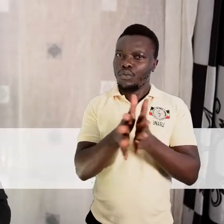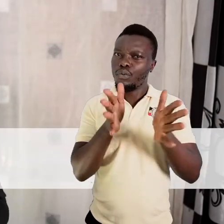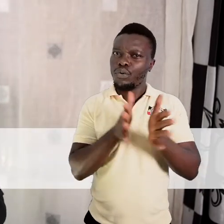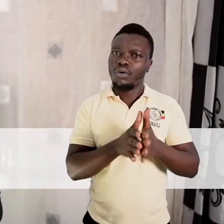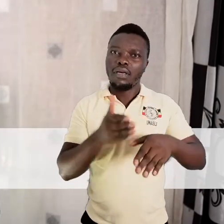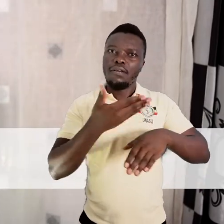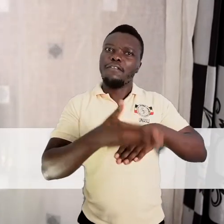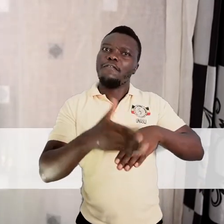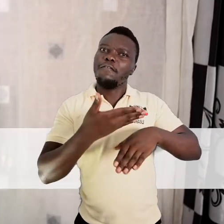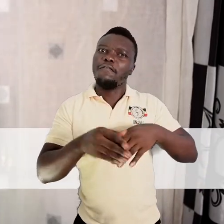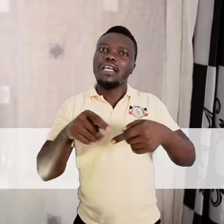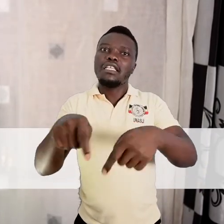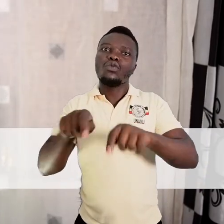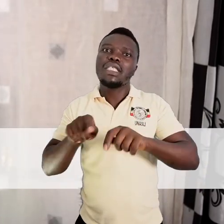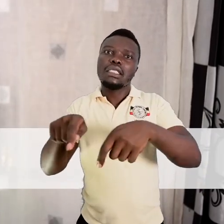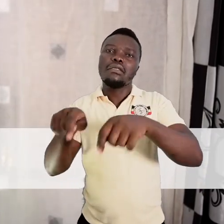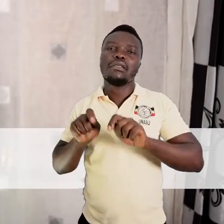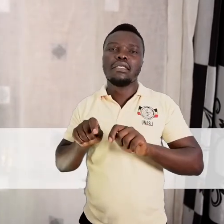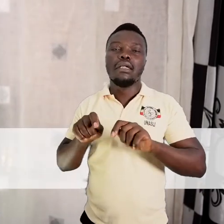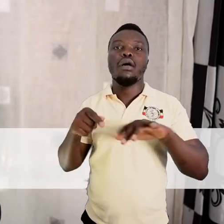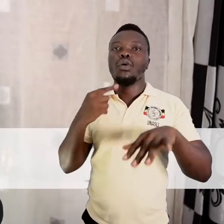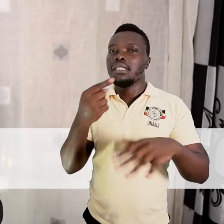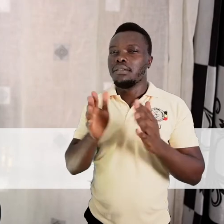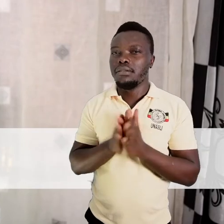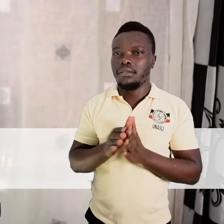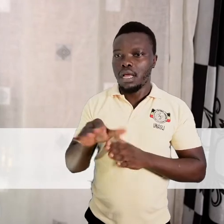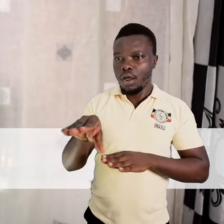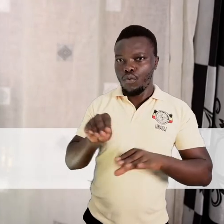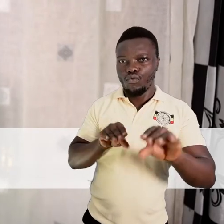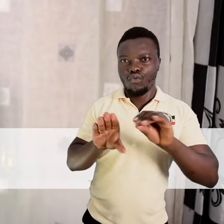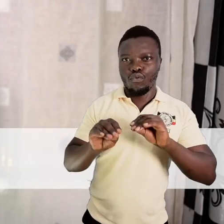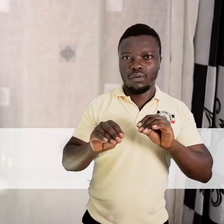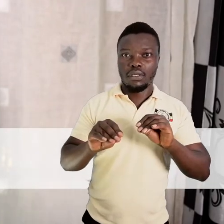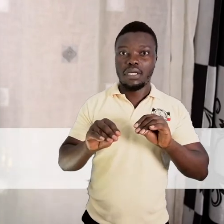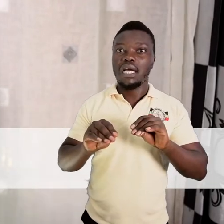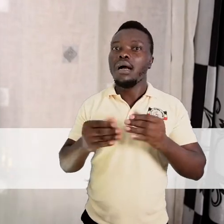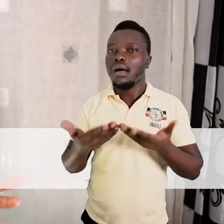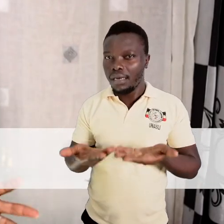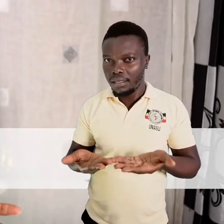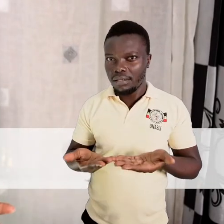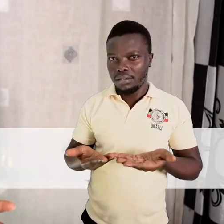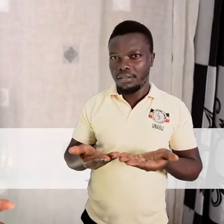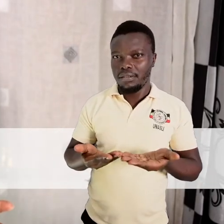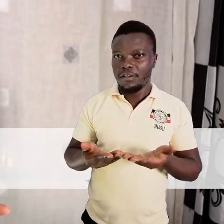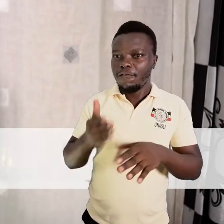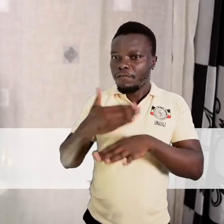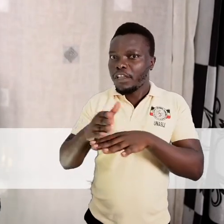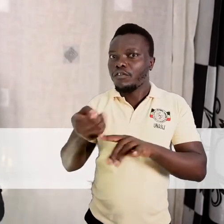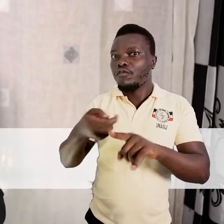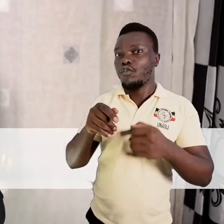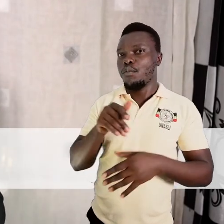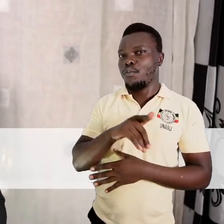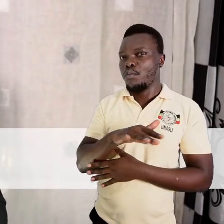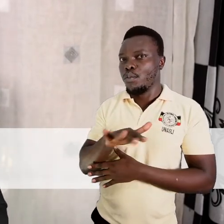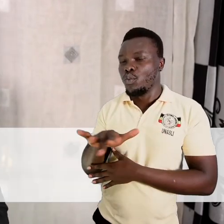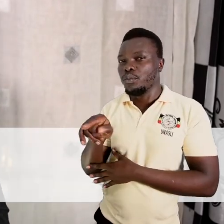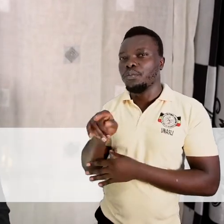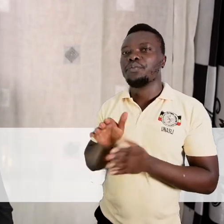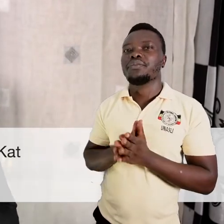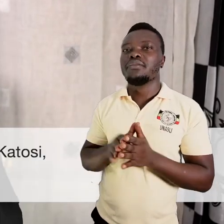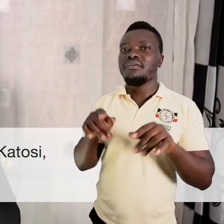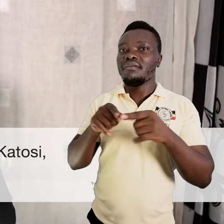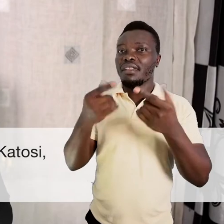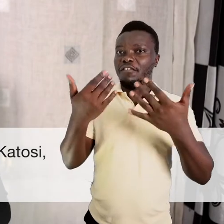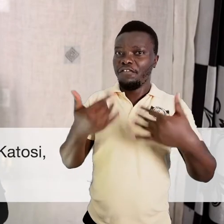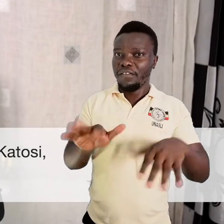which we said is the extraction of aquatic life from water bodies. We have also talked